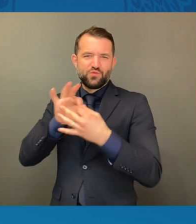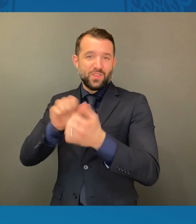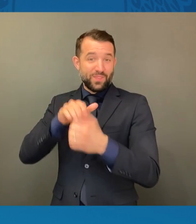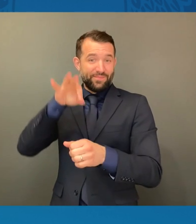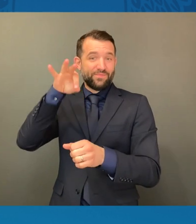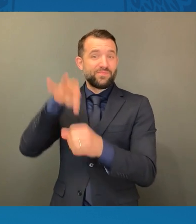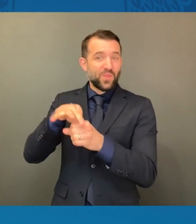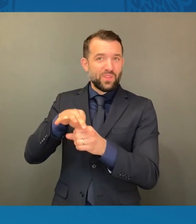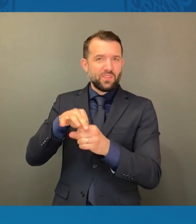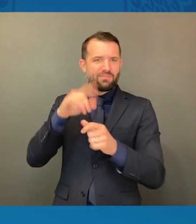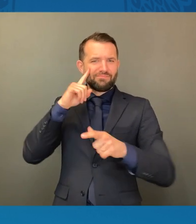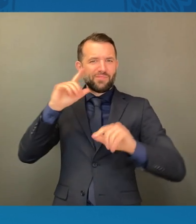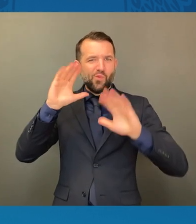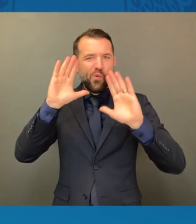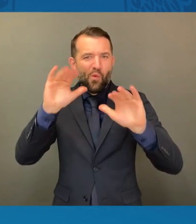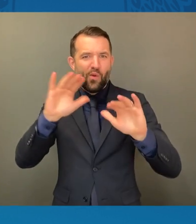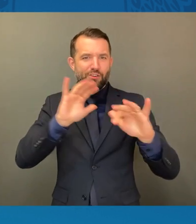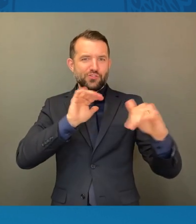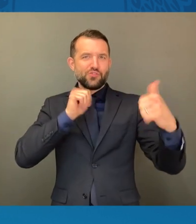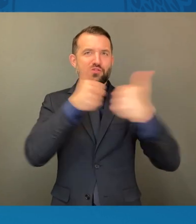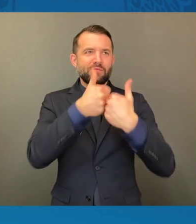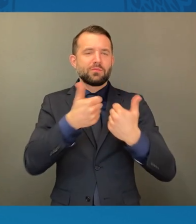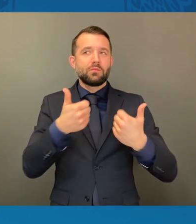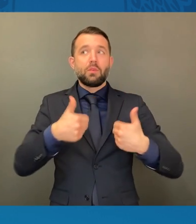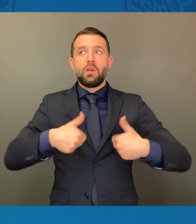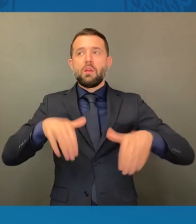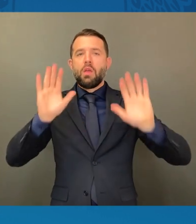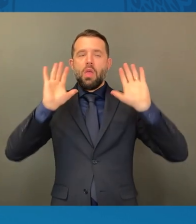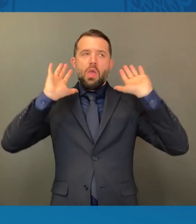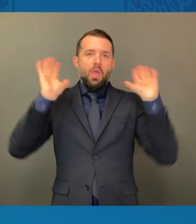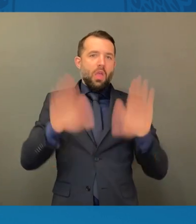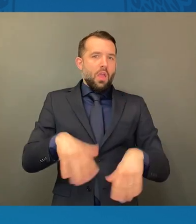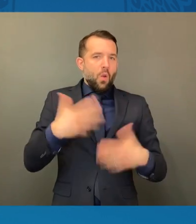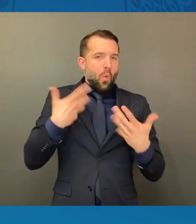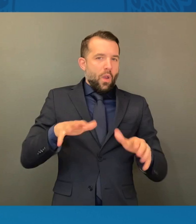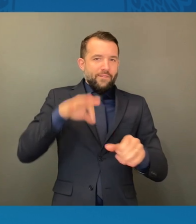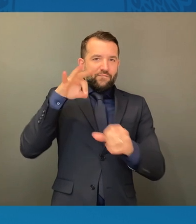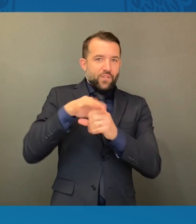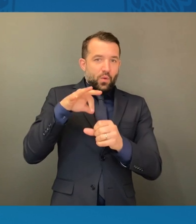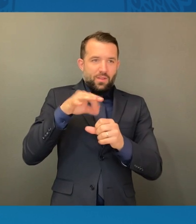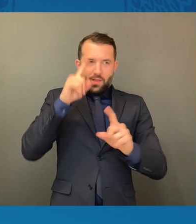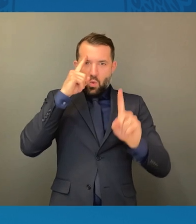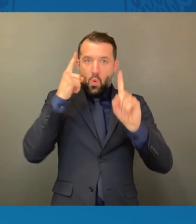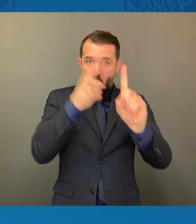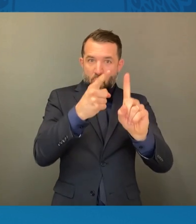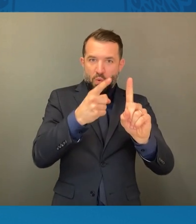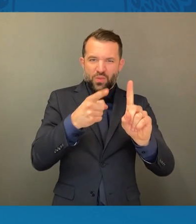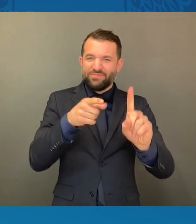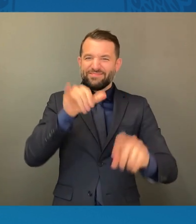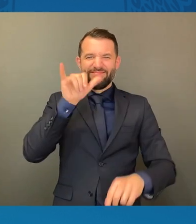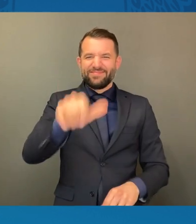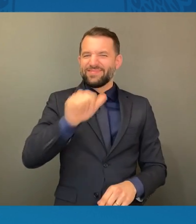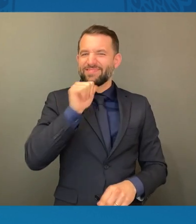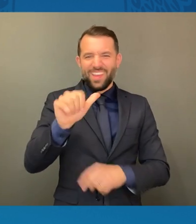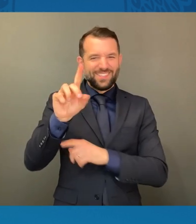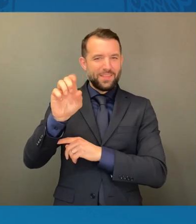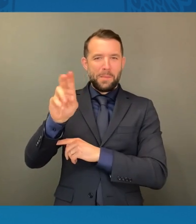vote. Undemocratic laws, un-American laws. And so, last year,